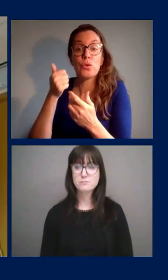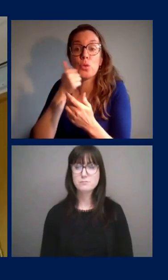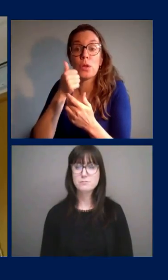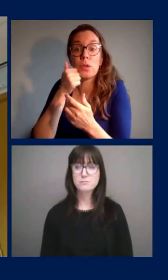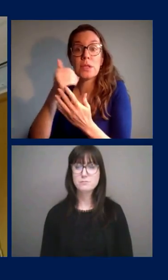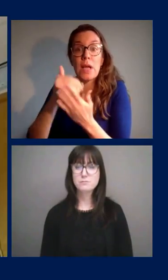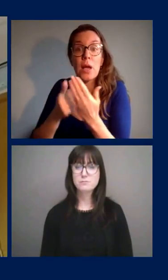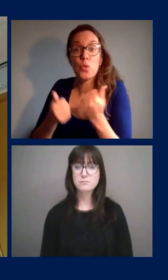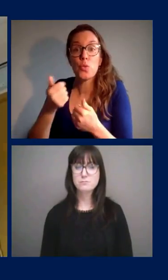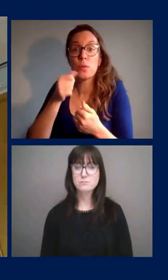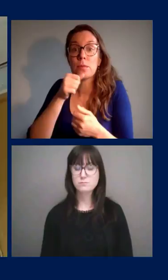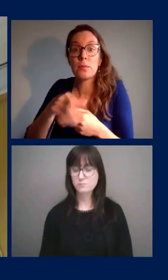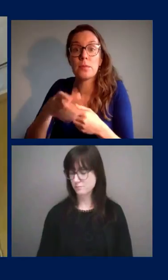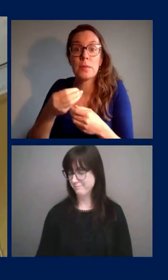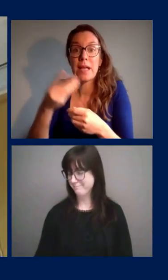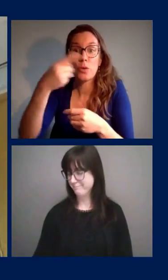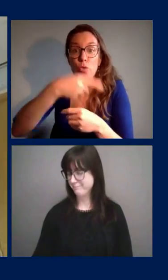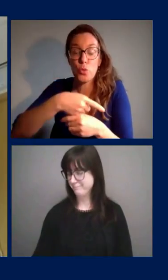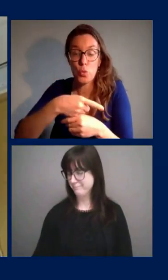just a moment